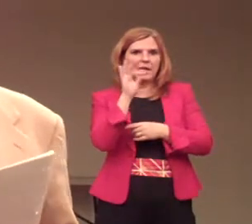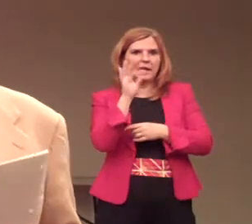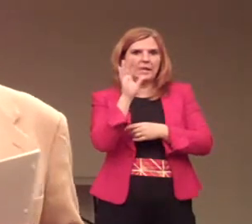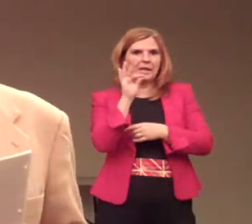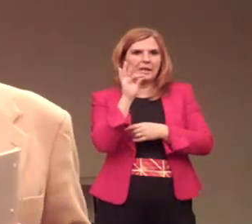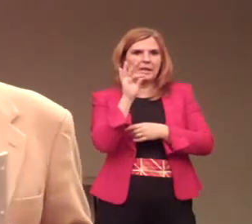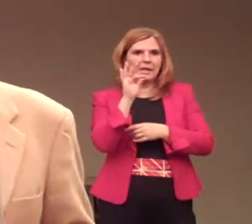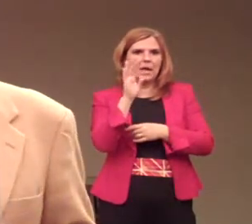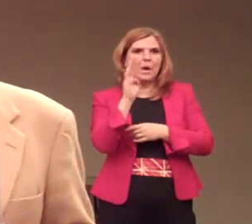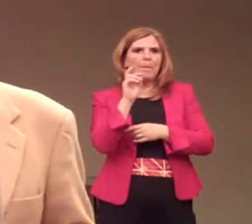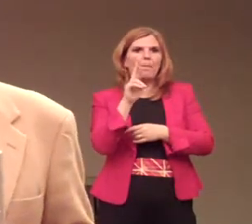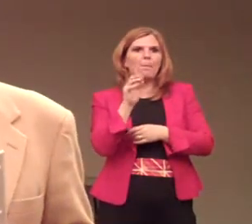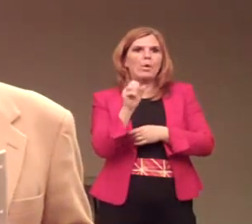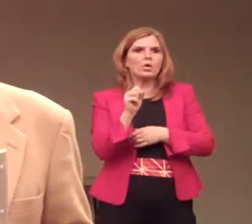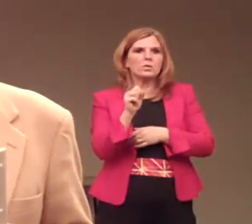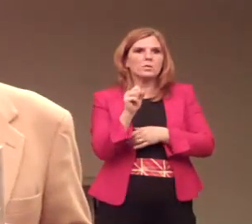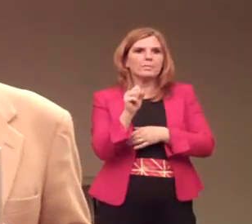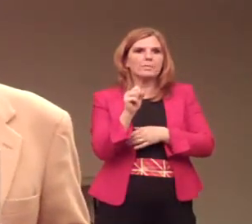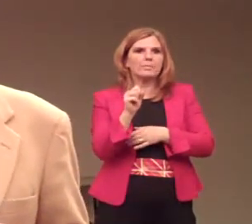199 bars.